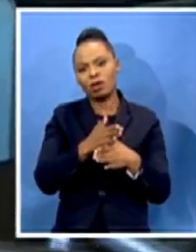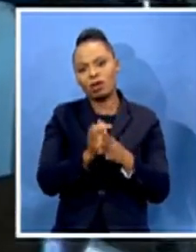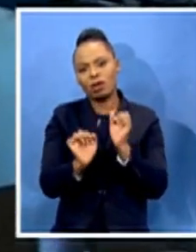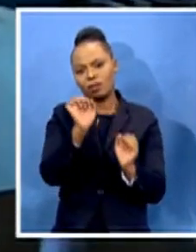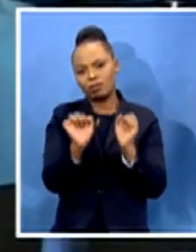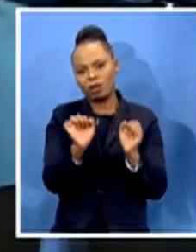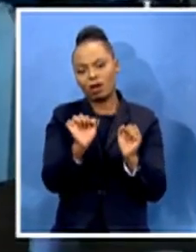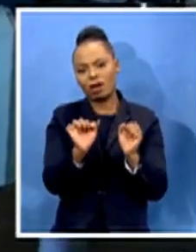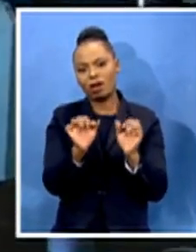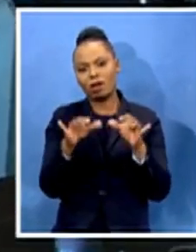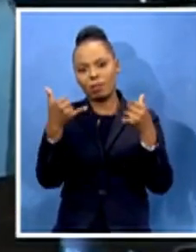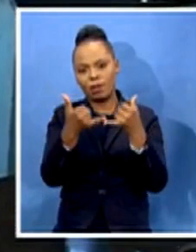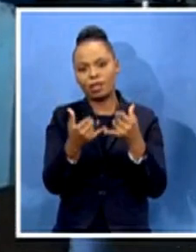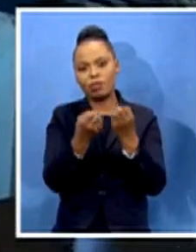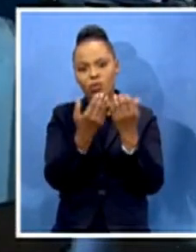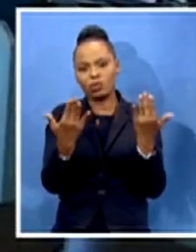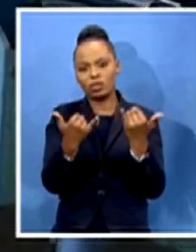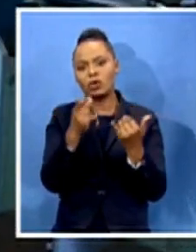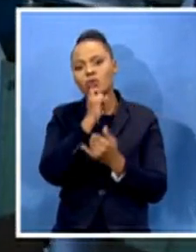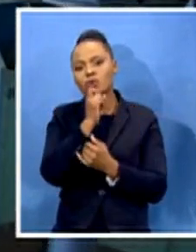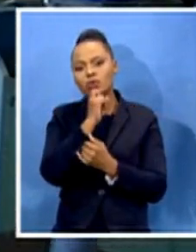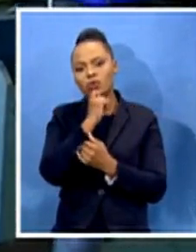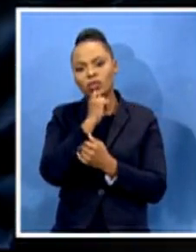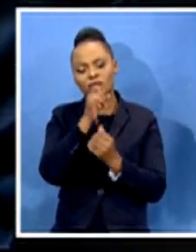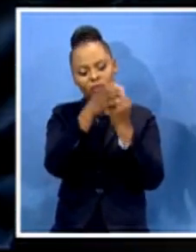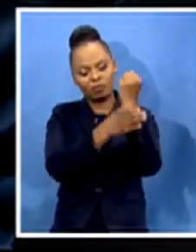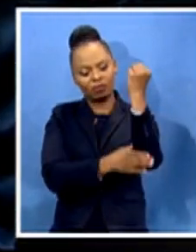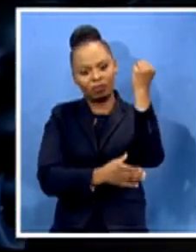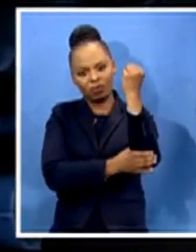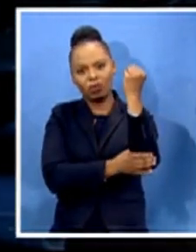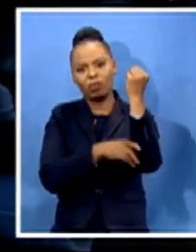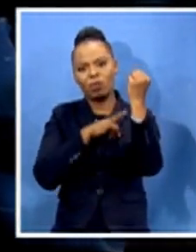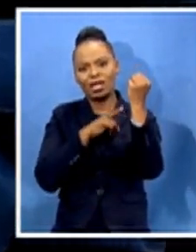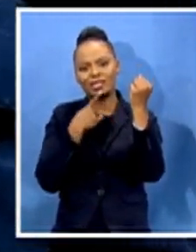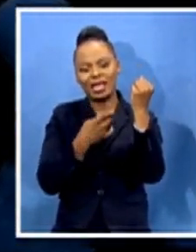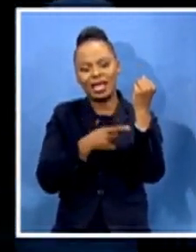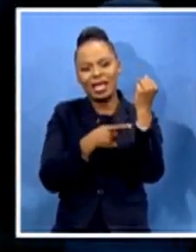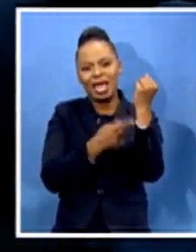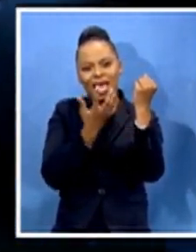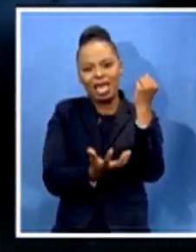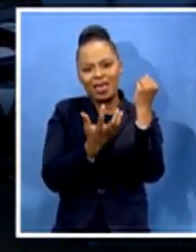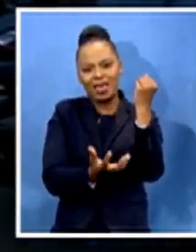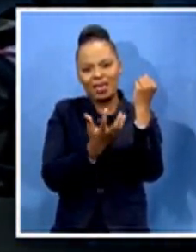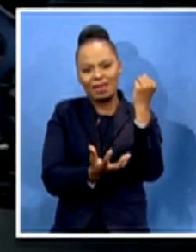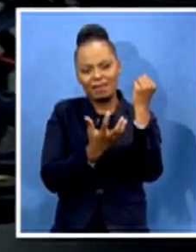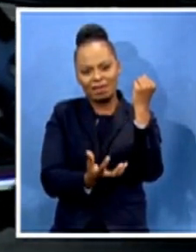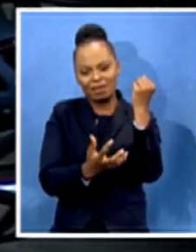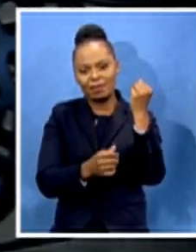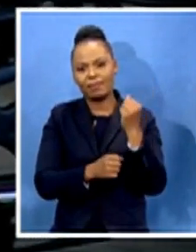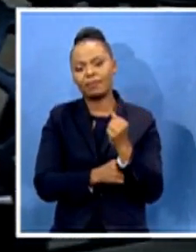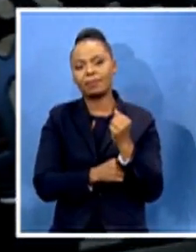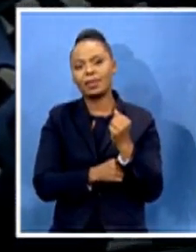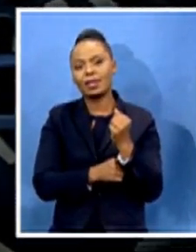use current prosthesis because they are heavy and cumbersome. And upper limb amputees tend to abandon their prosthesis